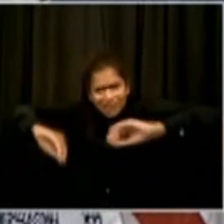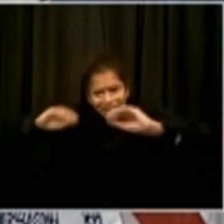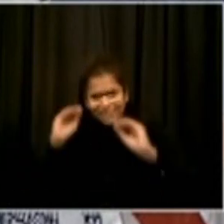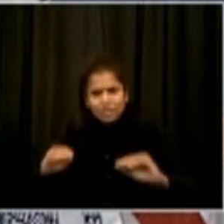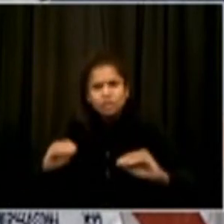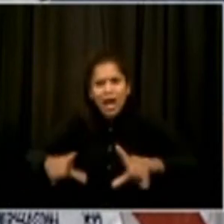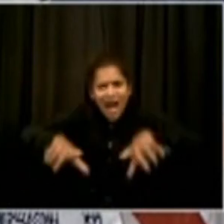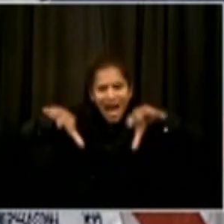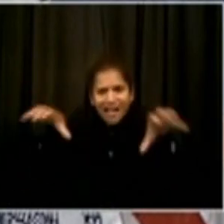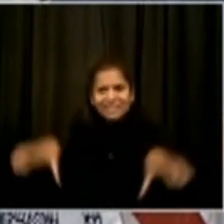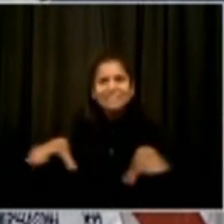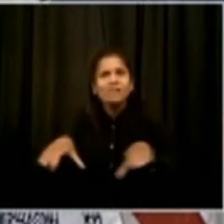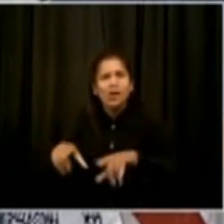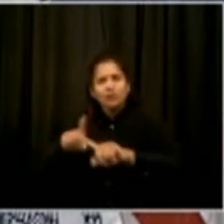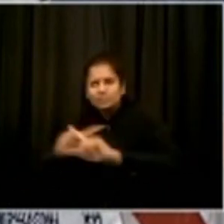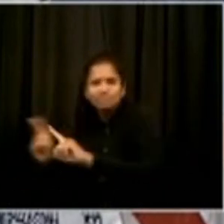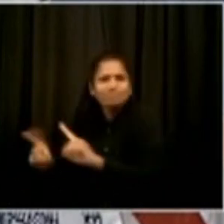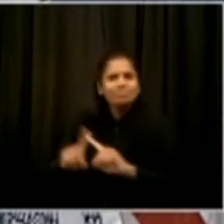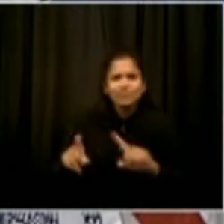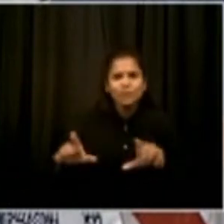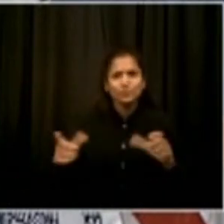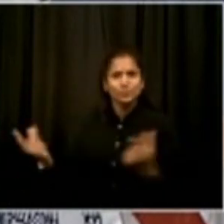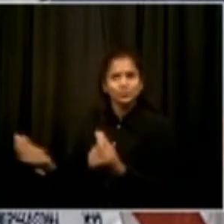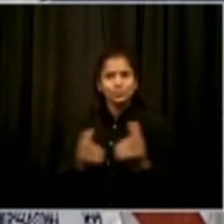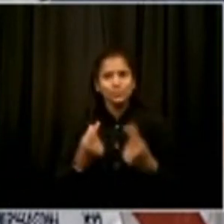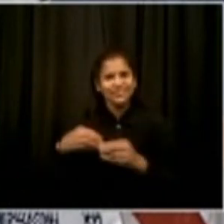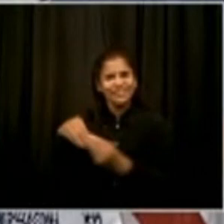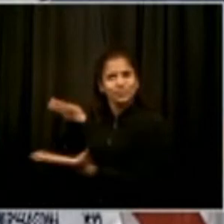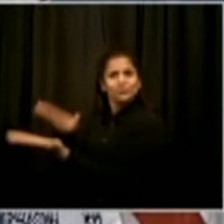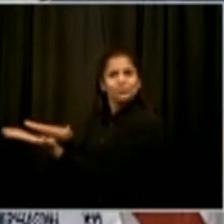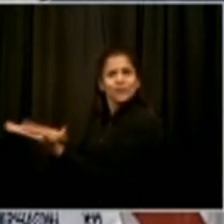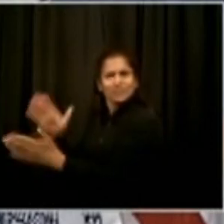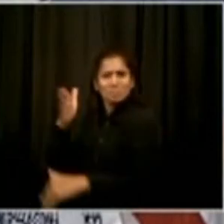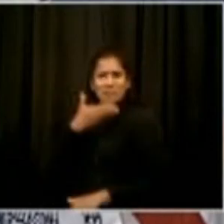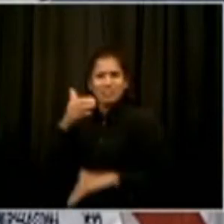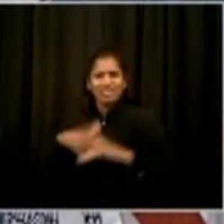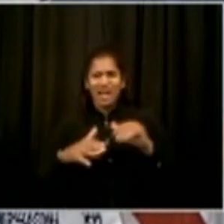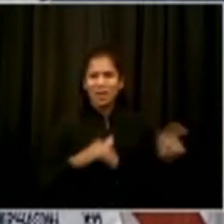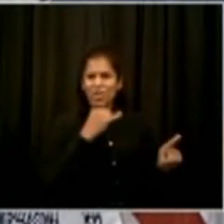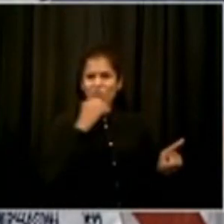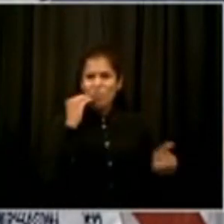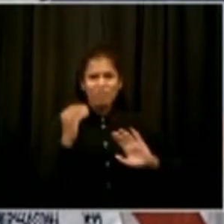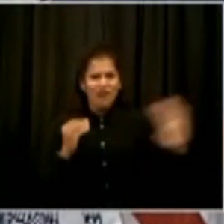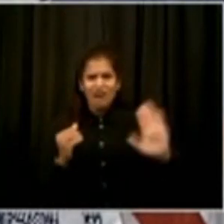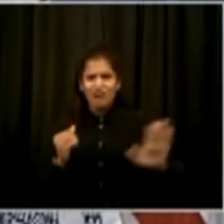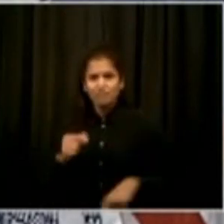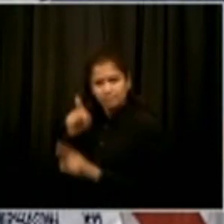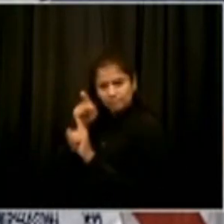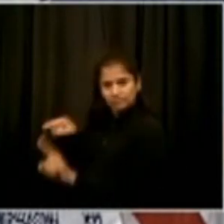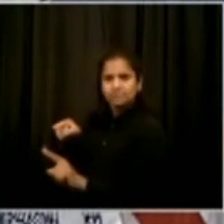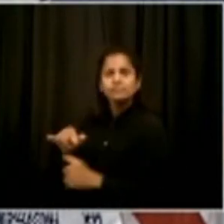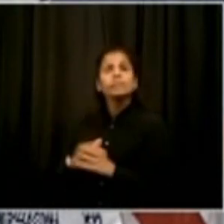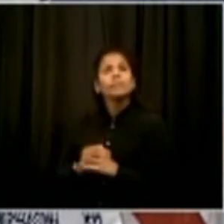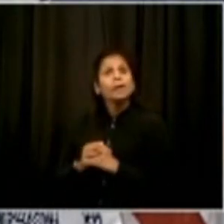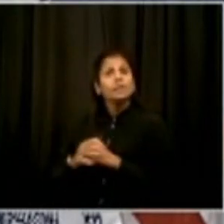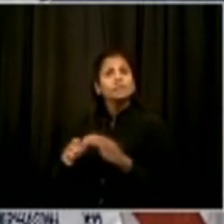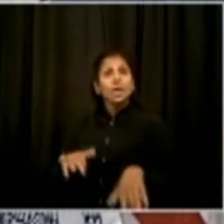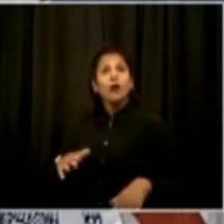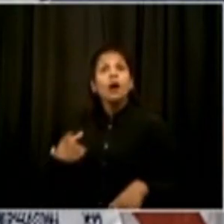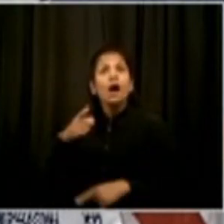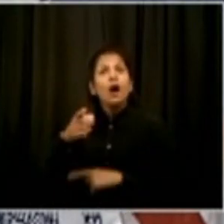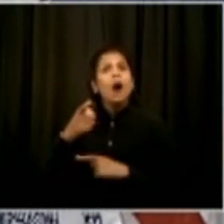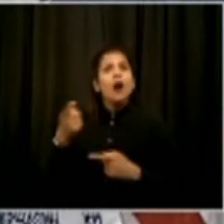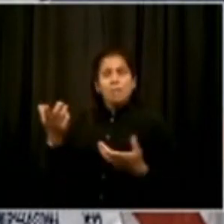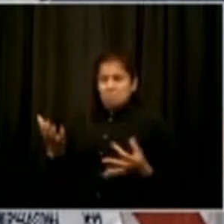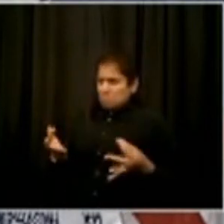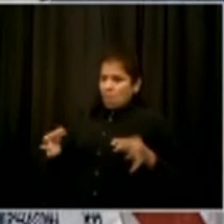safe. That's what counts most. Go ahead. So my second question is also to do with schools. I think today is the day that parents